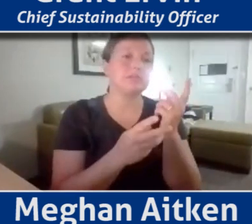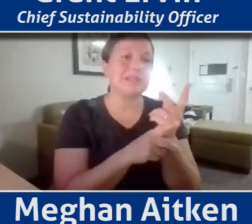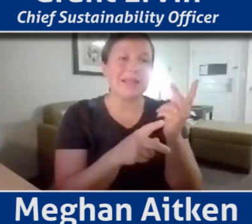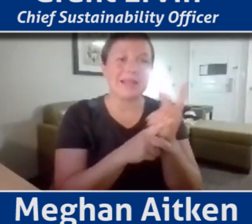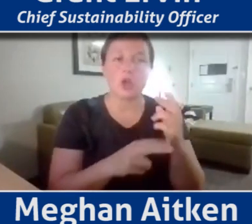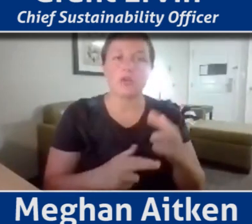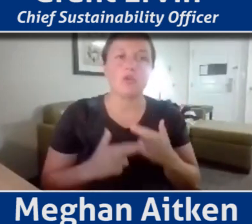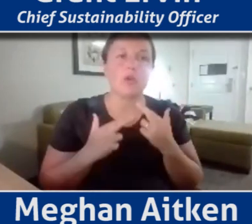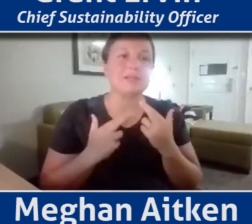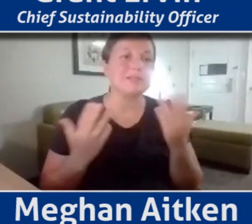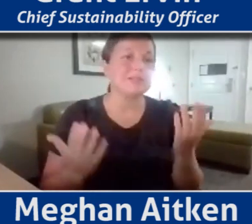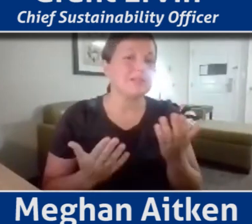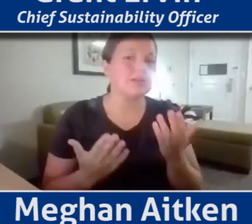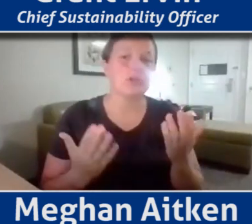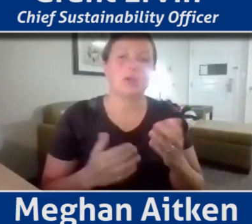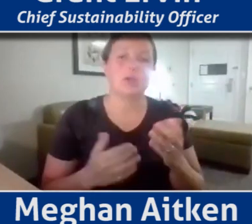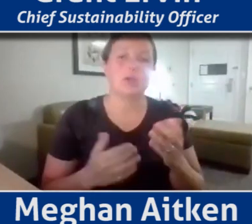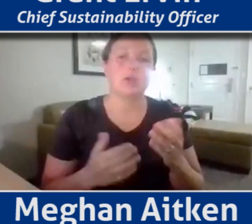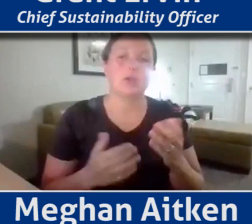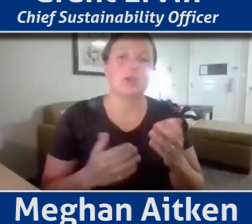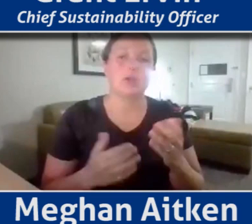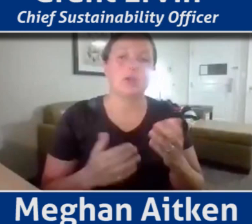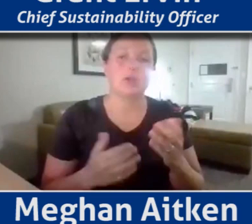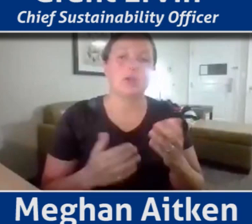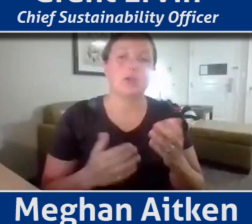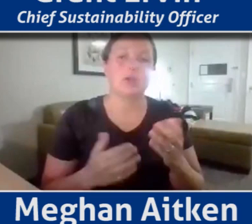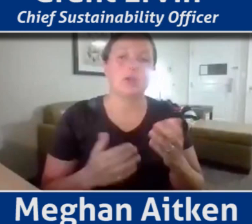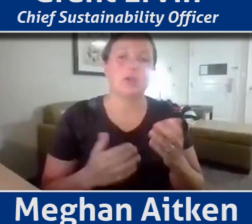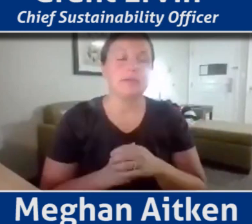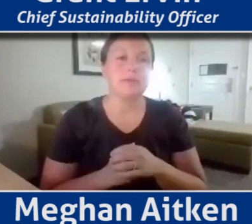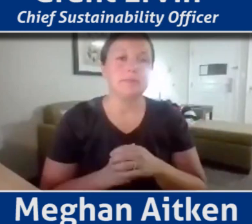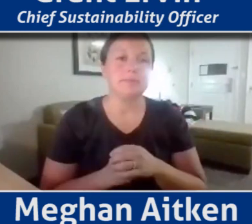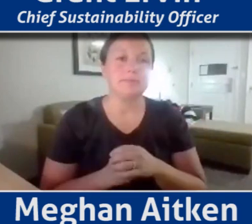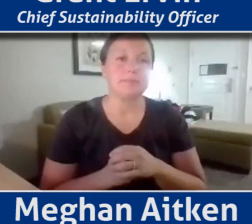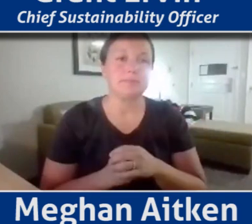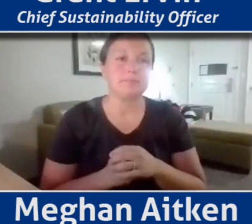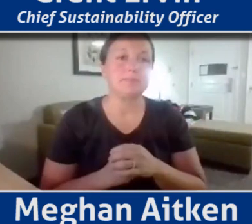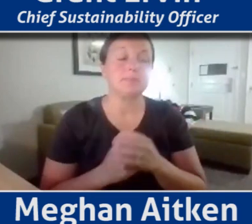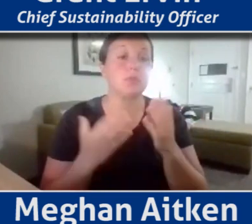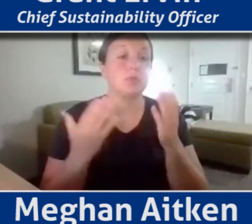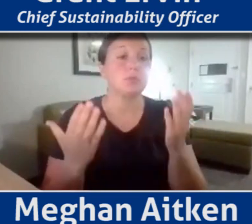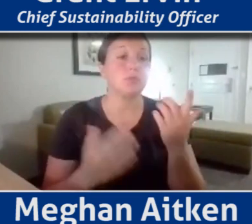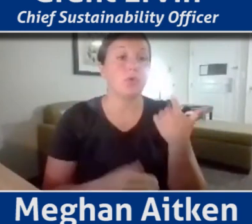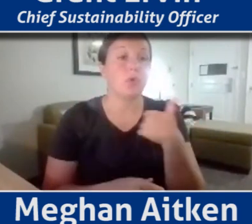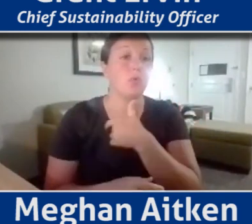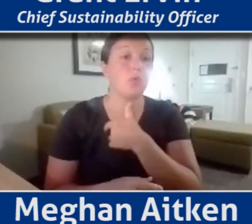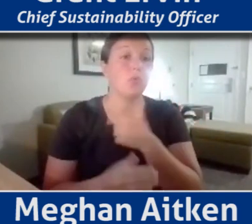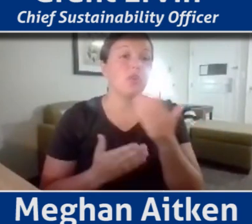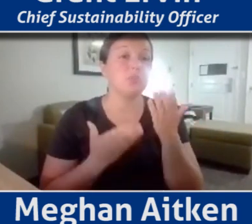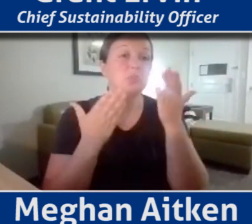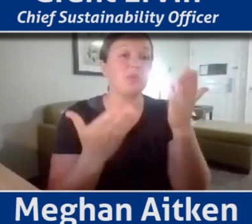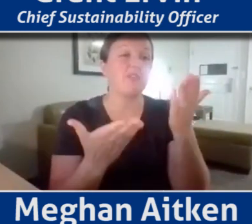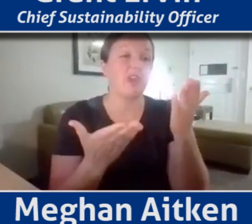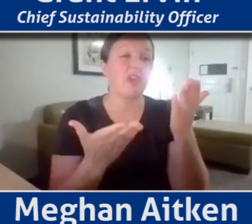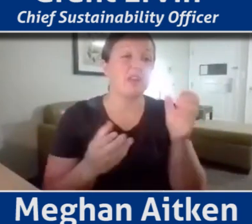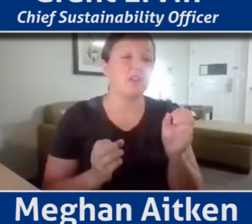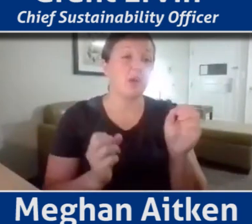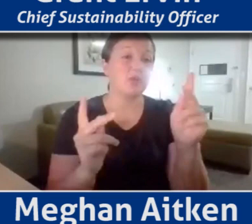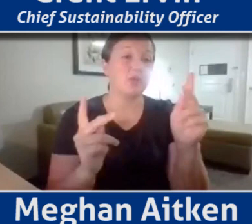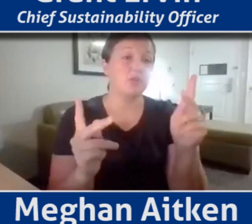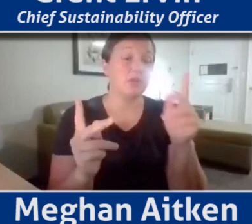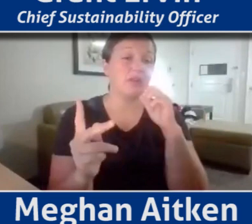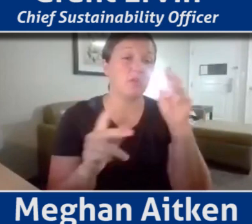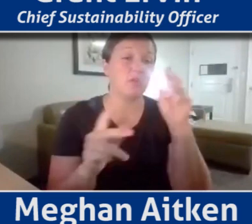So as you kind of look at the total framework, we've provided that opportunity for people to connect